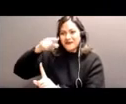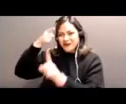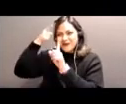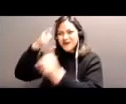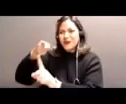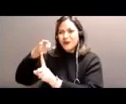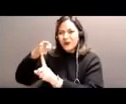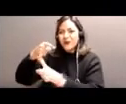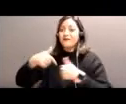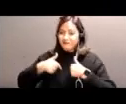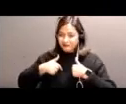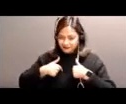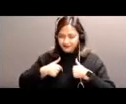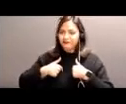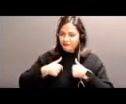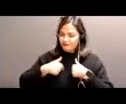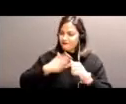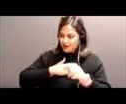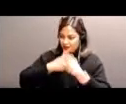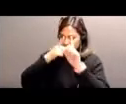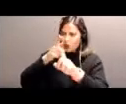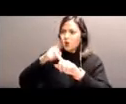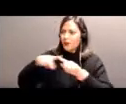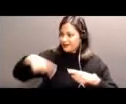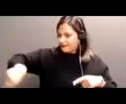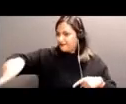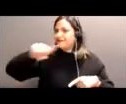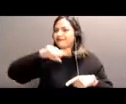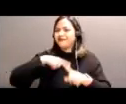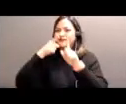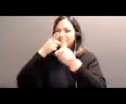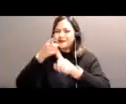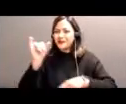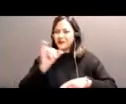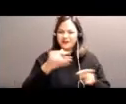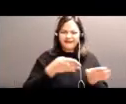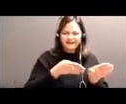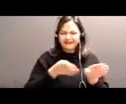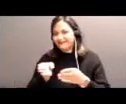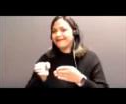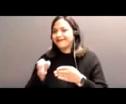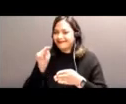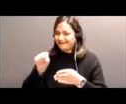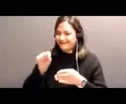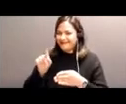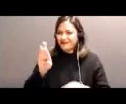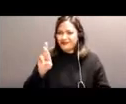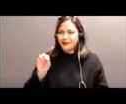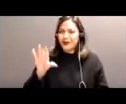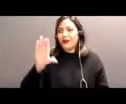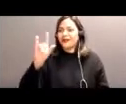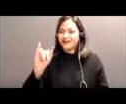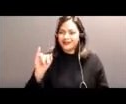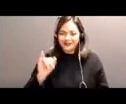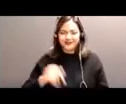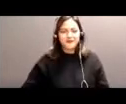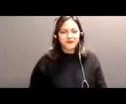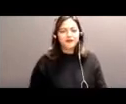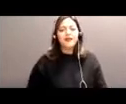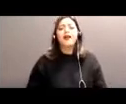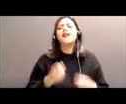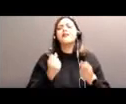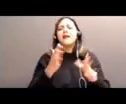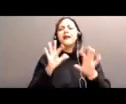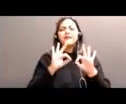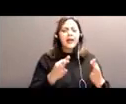what I continue to strive. As many family members will say, you know, Deb, you've got the